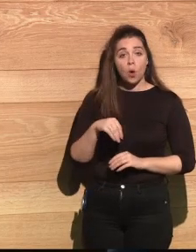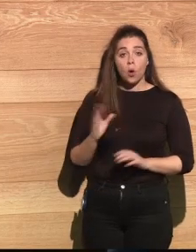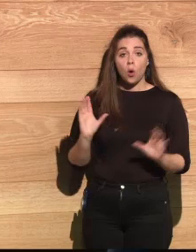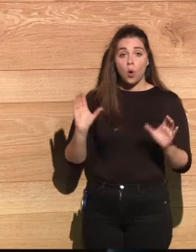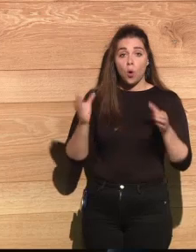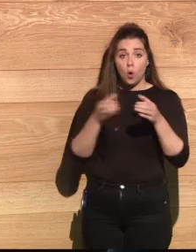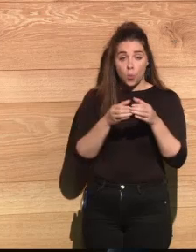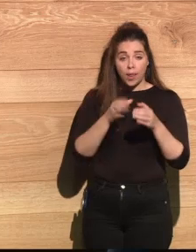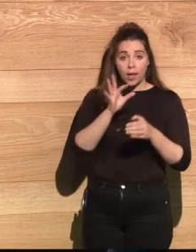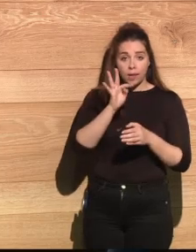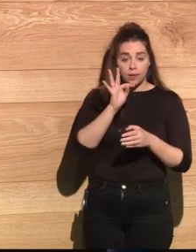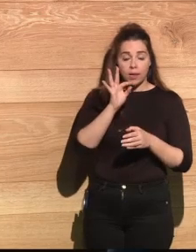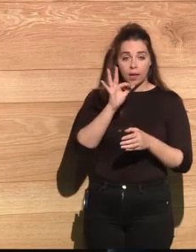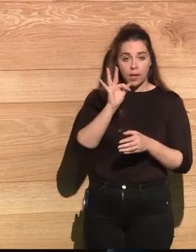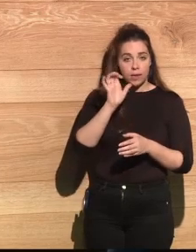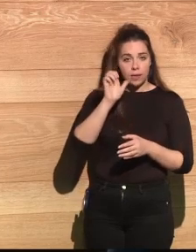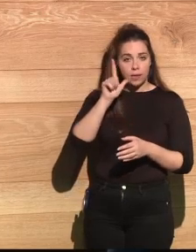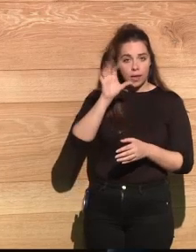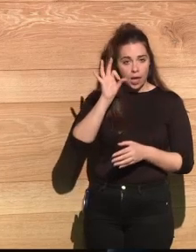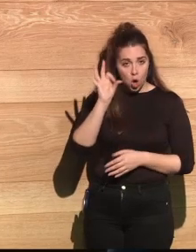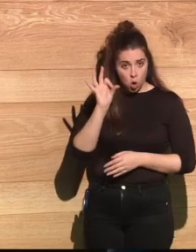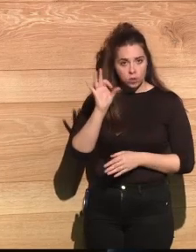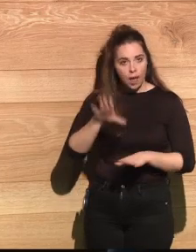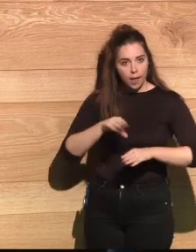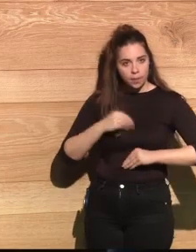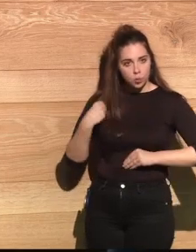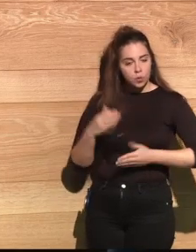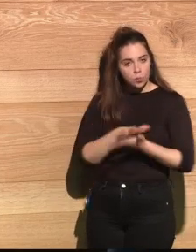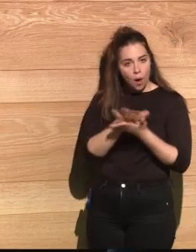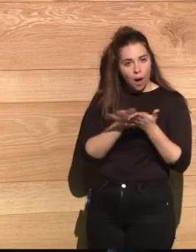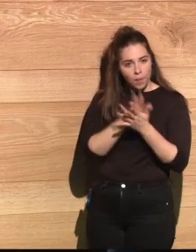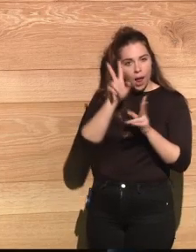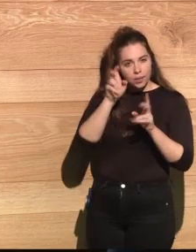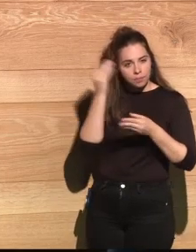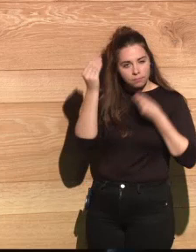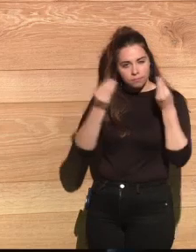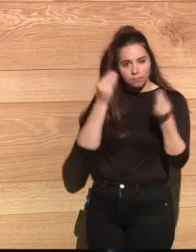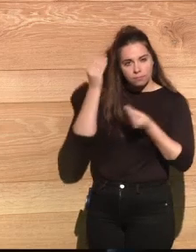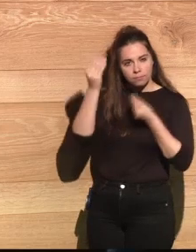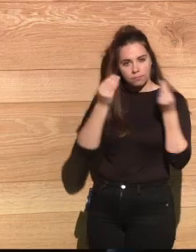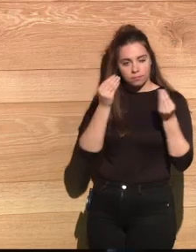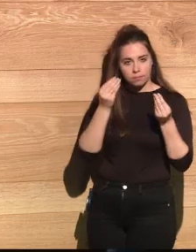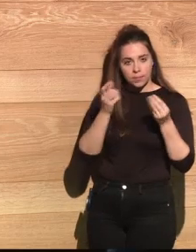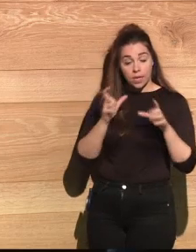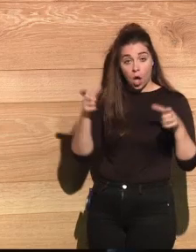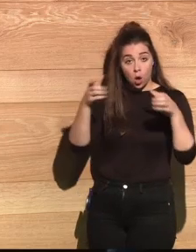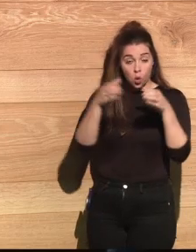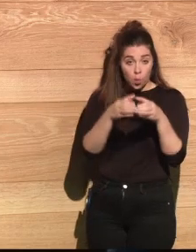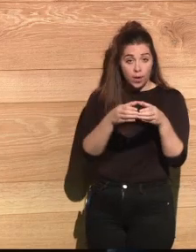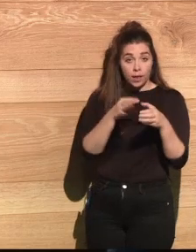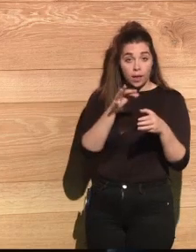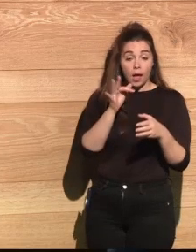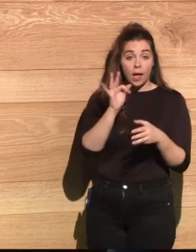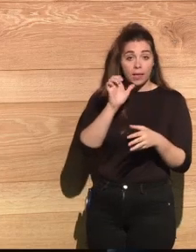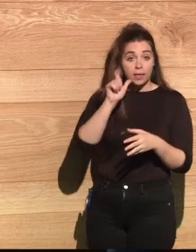From the Telos community, we accept the fact that we have to keep on thinking about it from the Telos community.